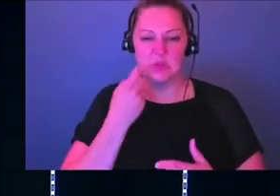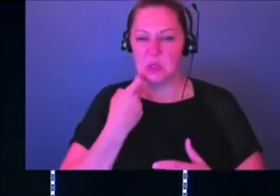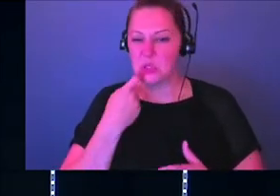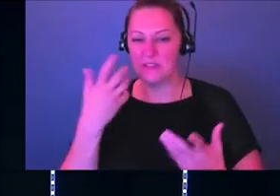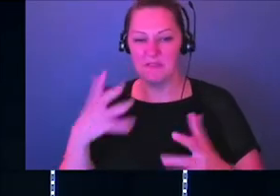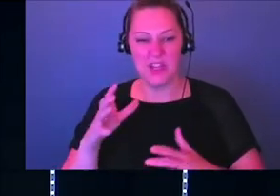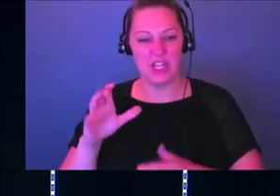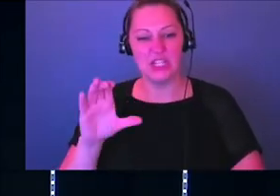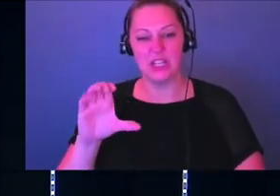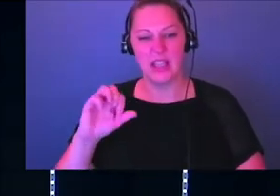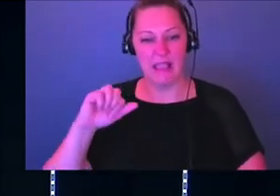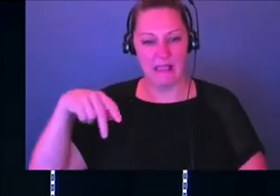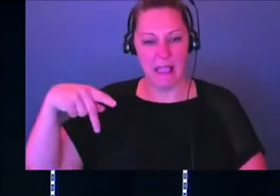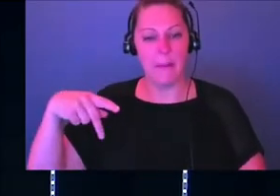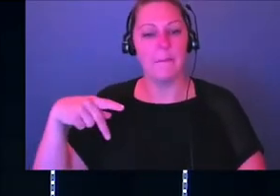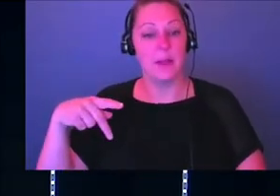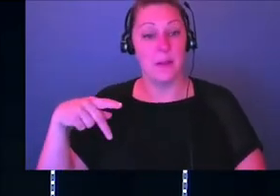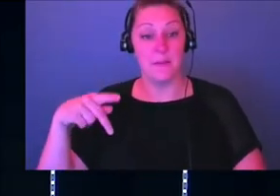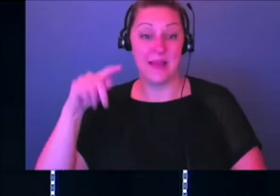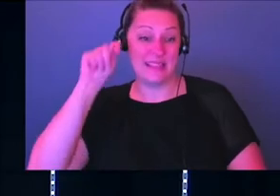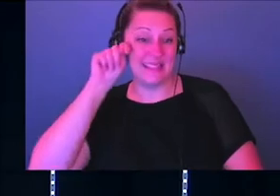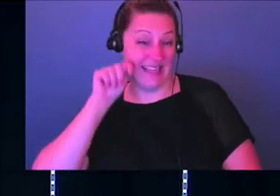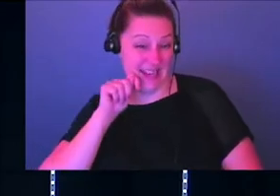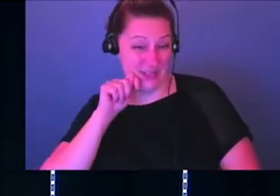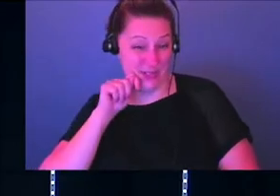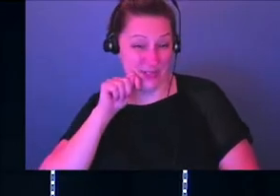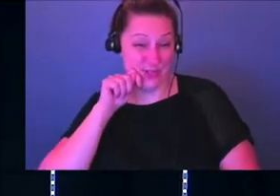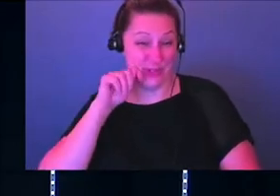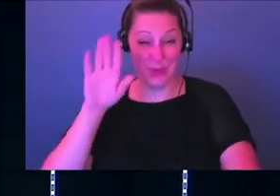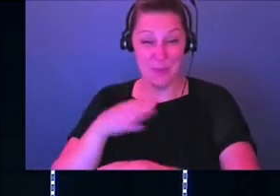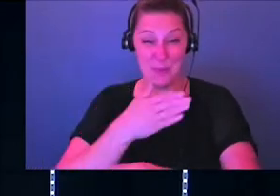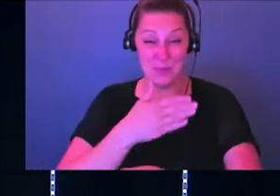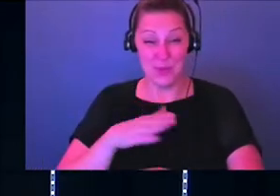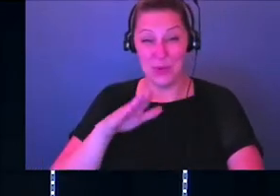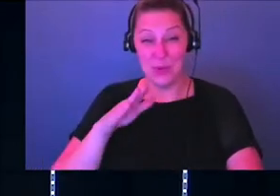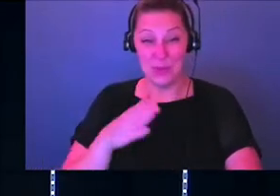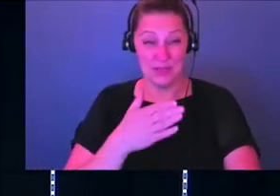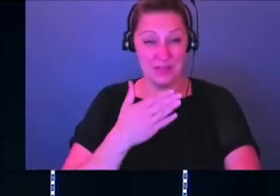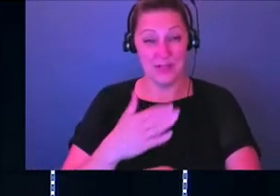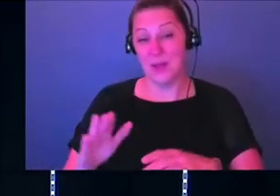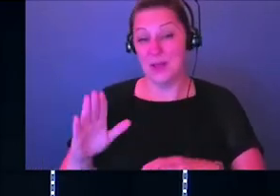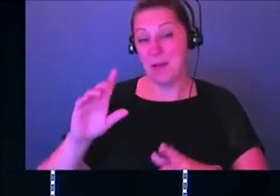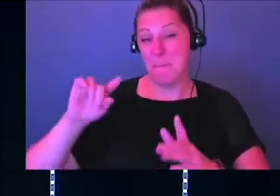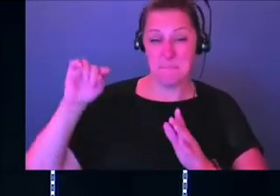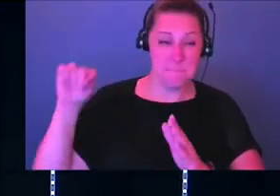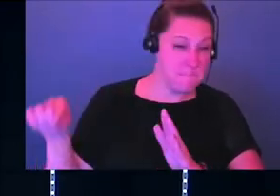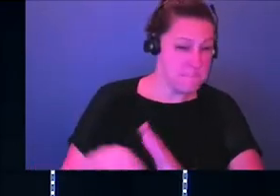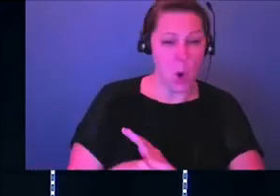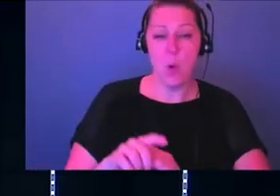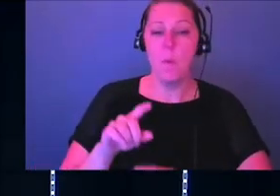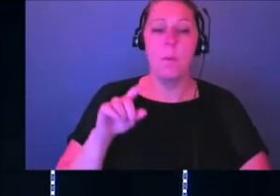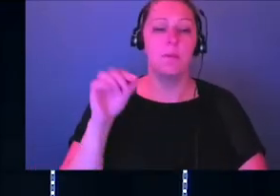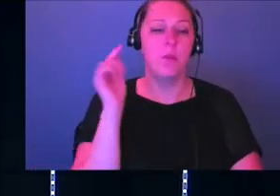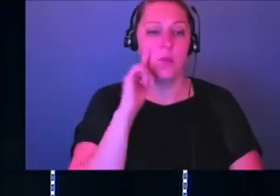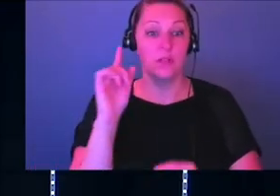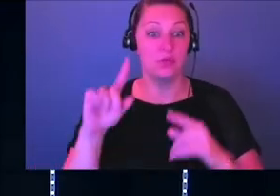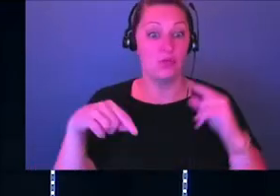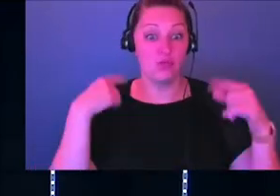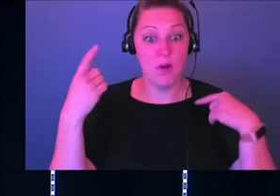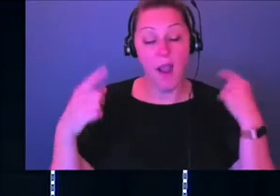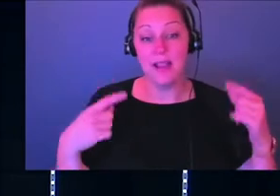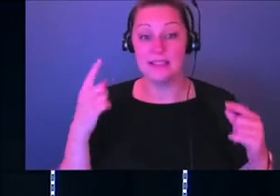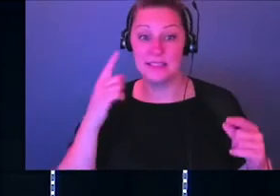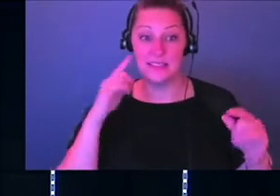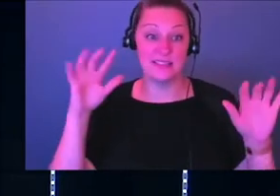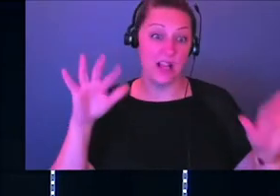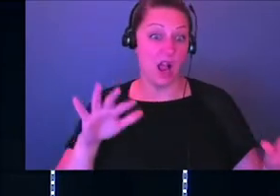about teenagers and really loud music that when the bass hits and the beat drops, they get violent. You know what I'm saying? They go crazy. Like there was like mosh